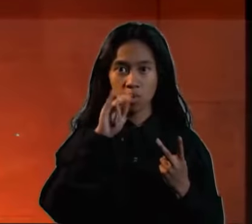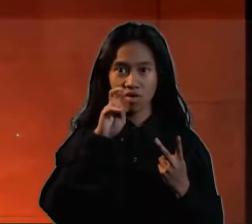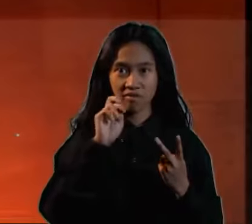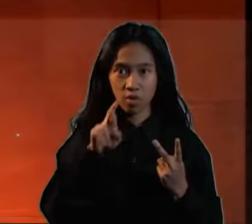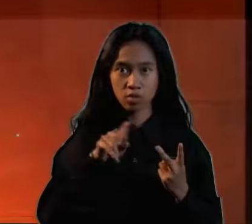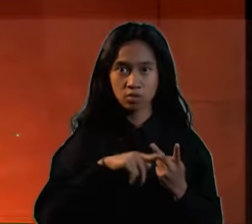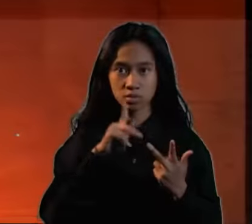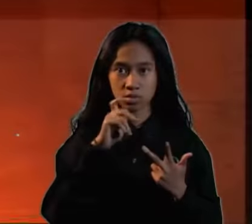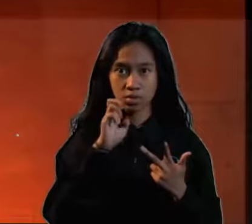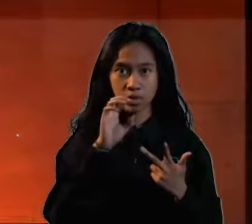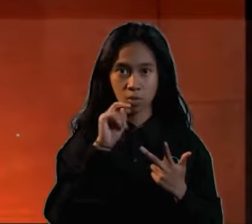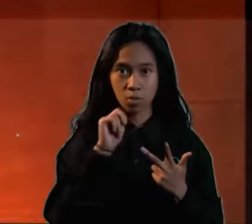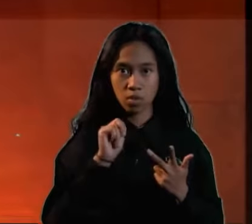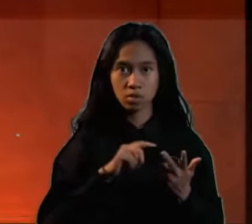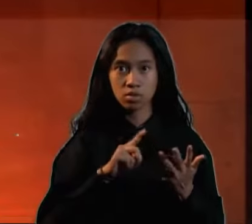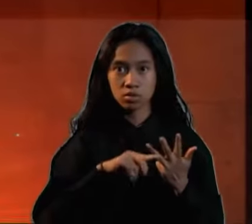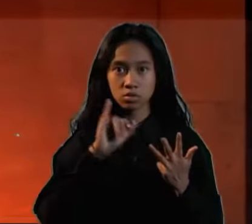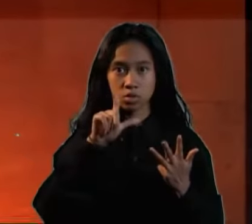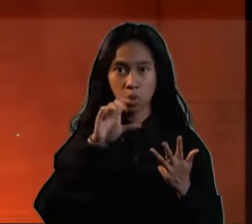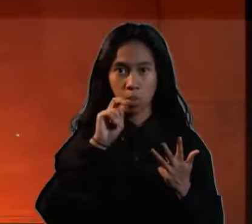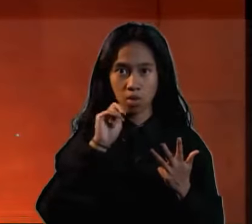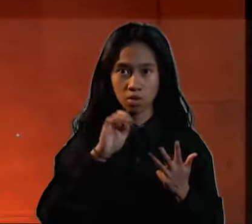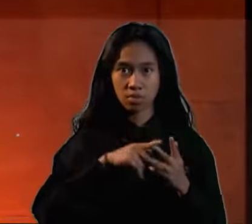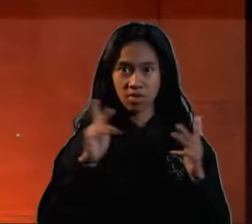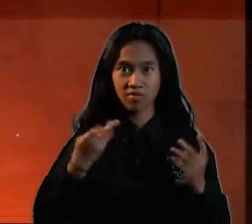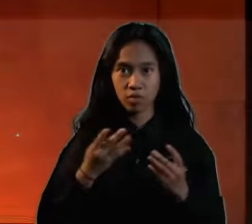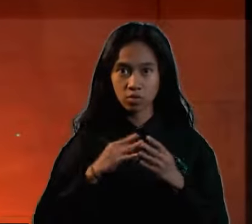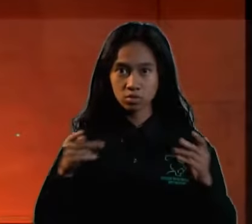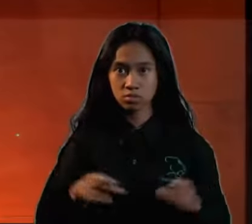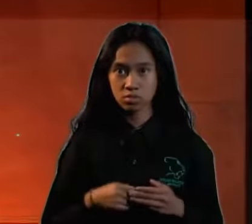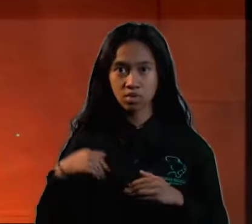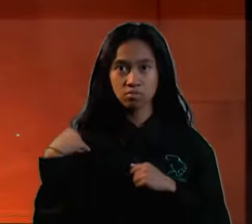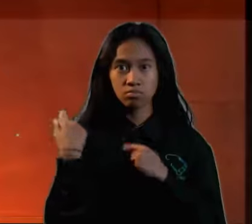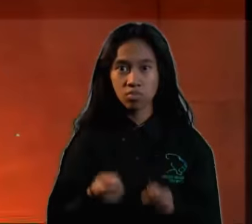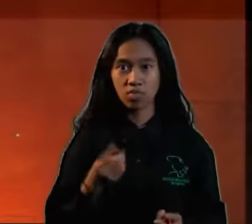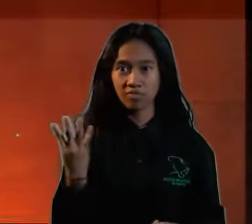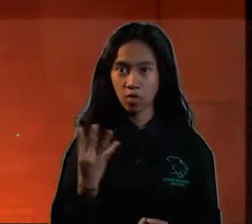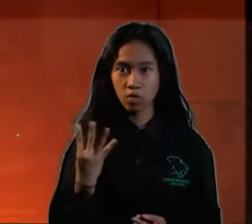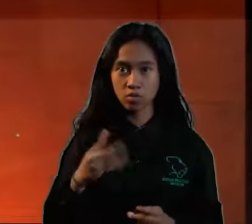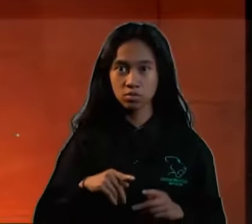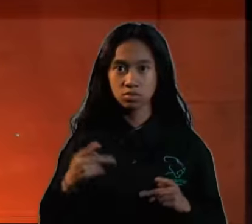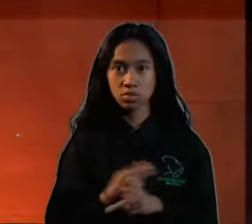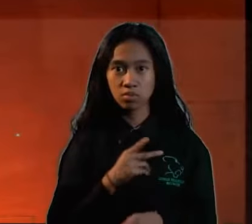and Le'Andre Alston brought home fourth place ribbons in the 4-by-200-meter dash.